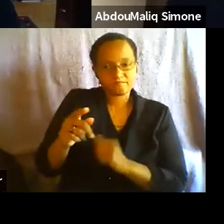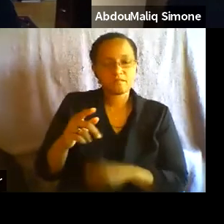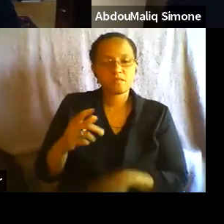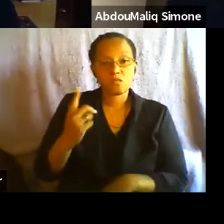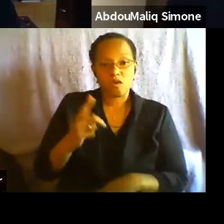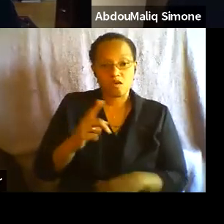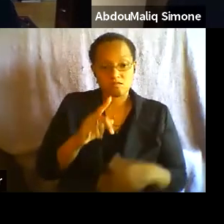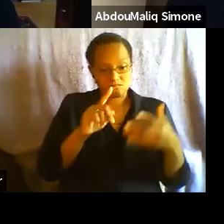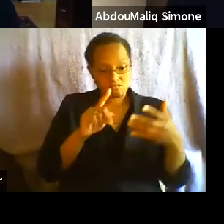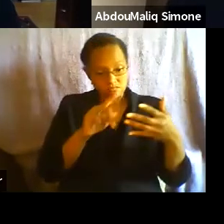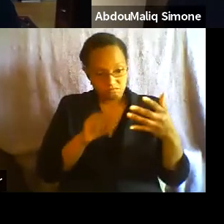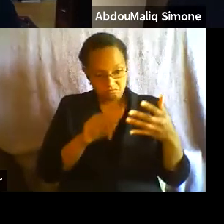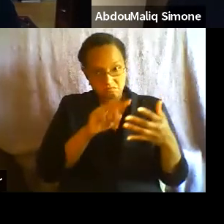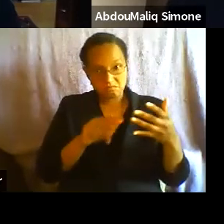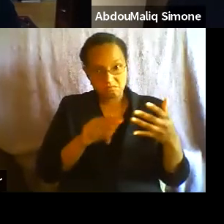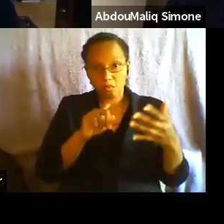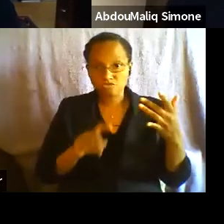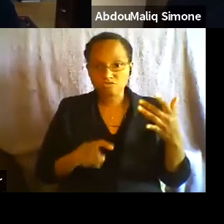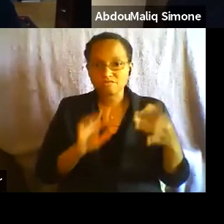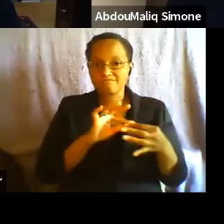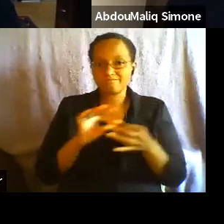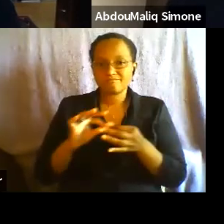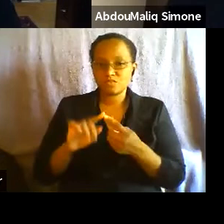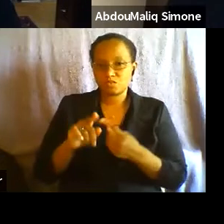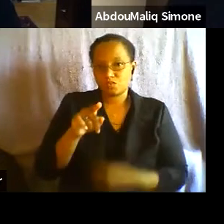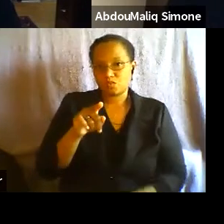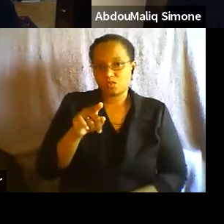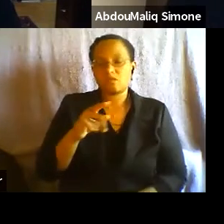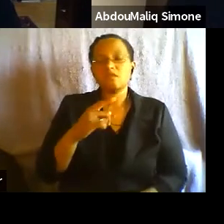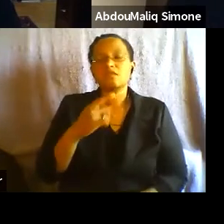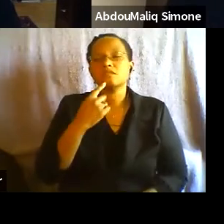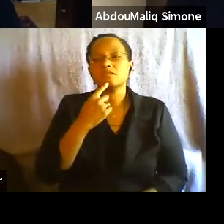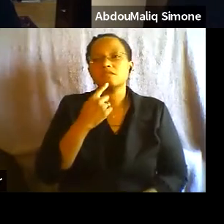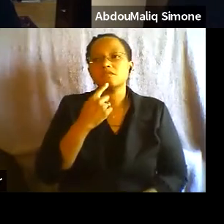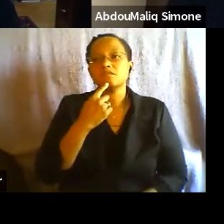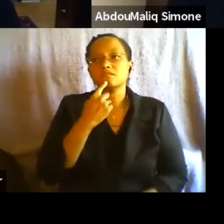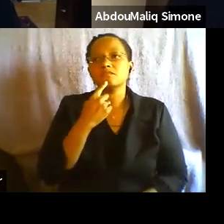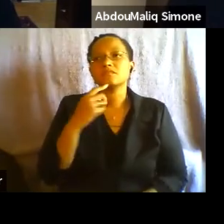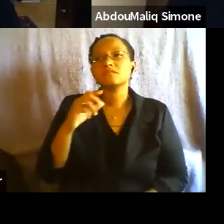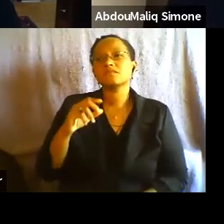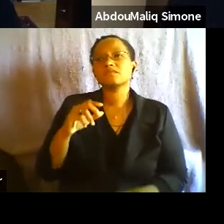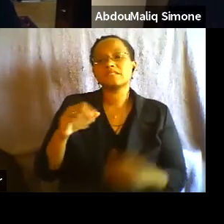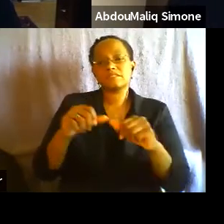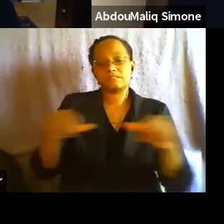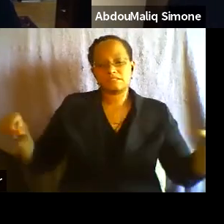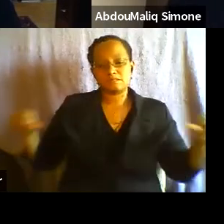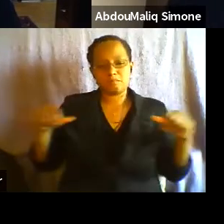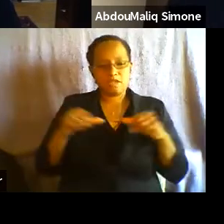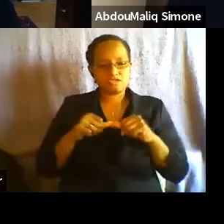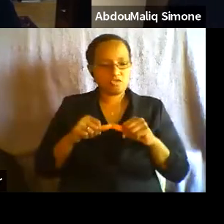you. And it asks, what could be the spatial dimensions of Black,